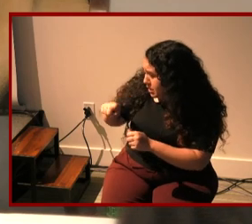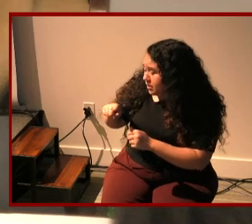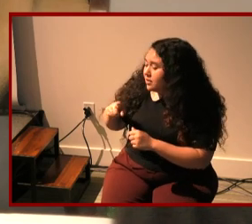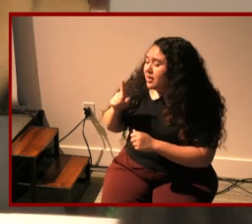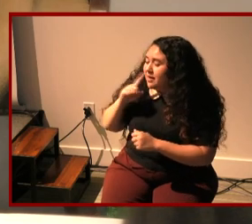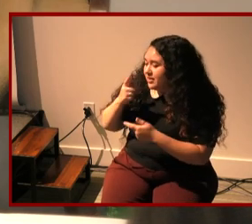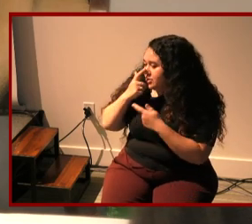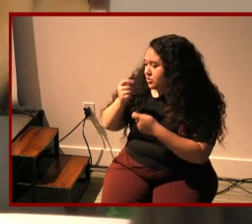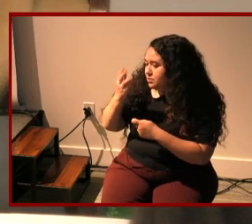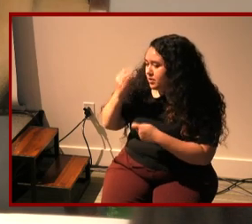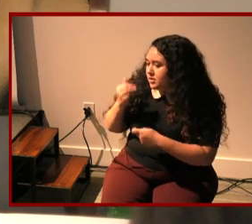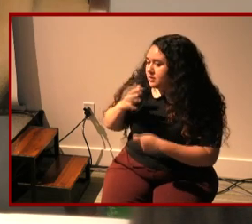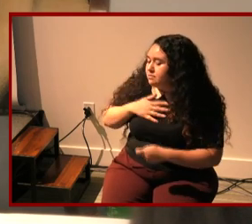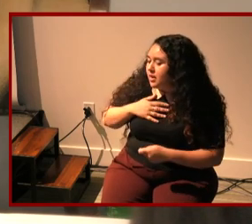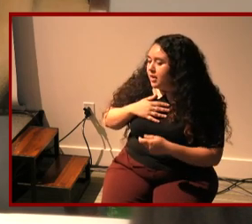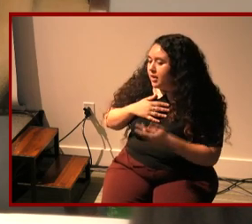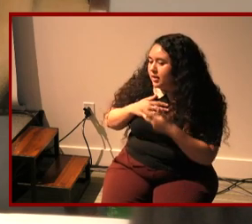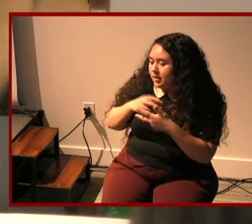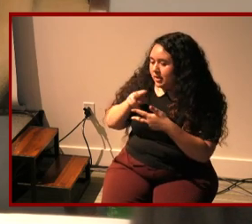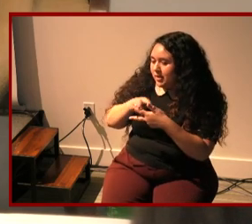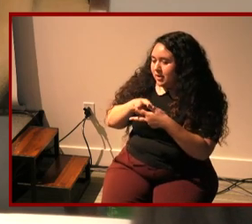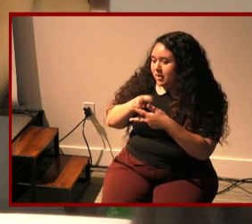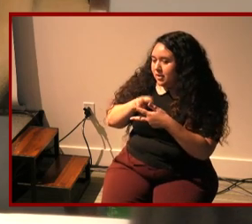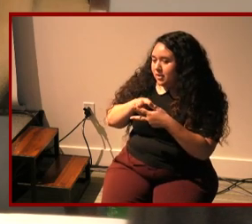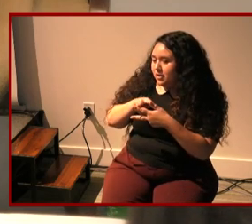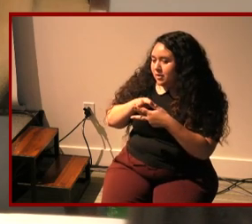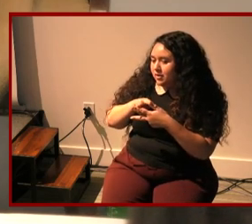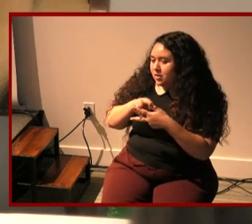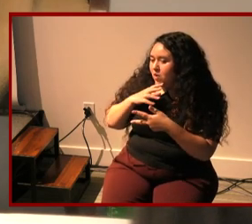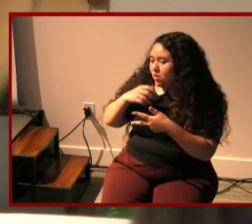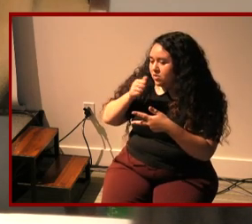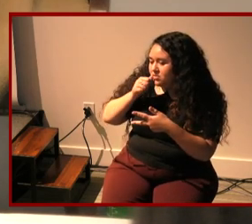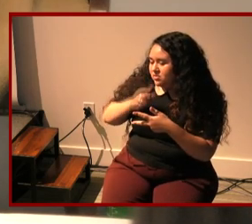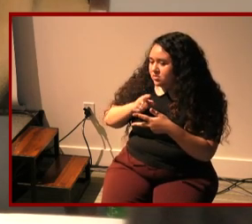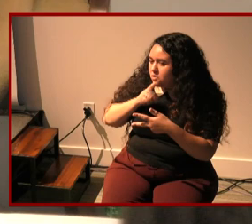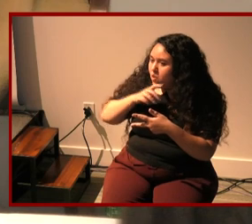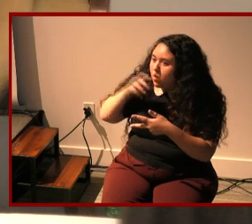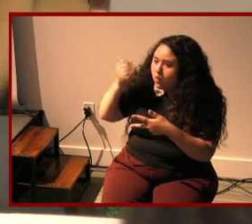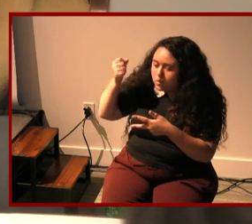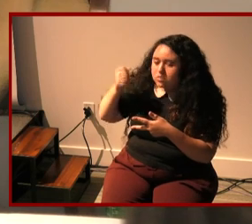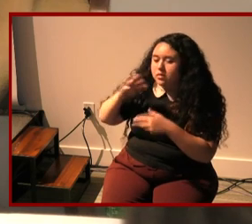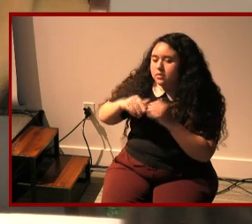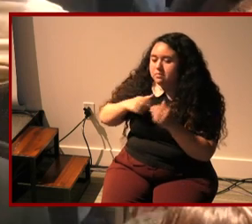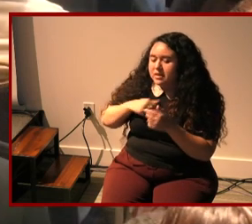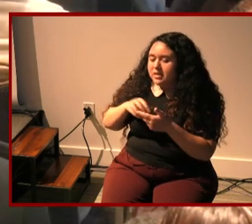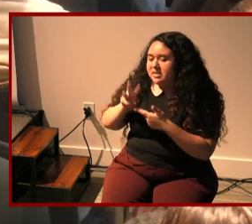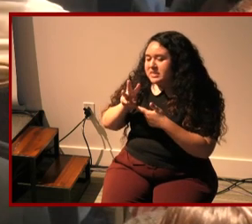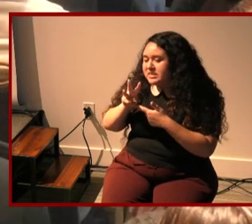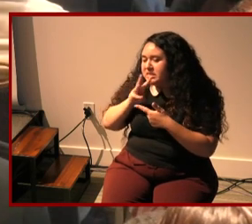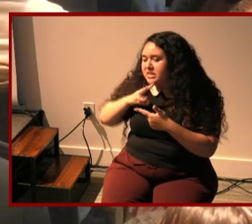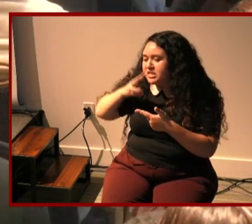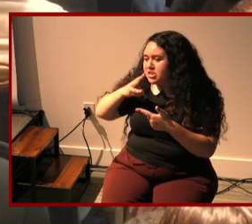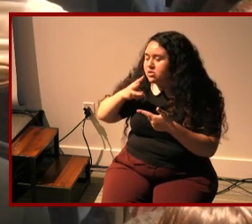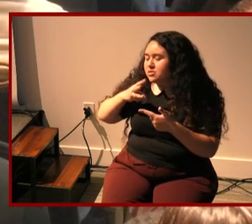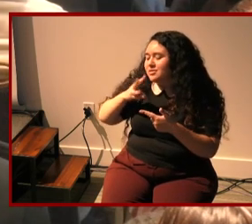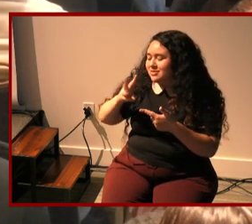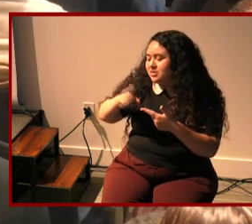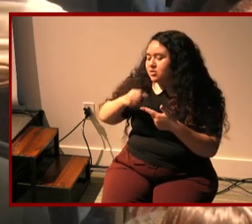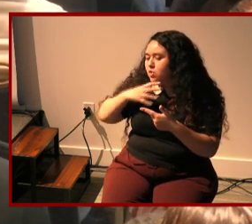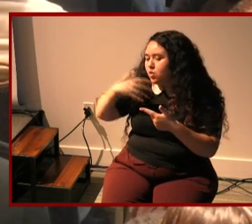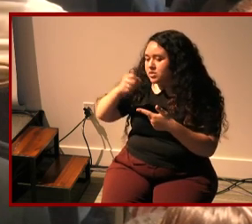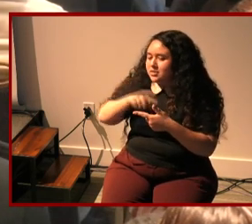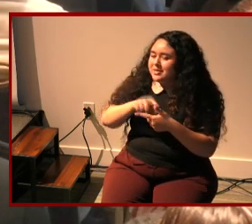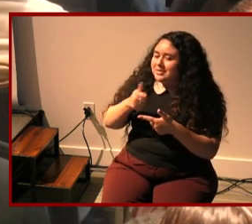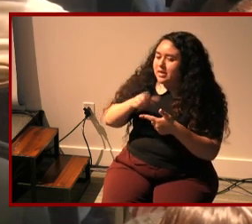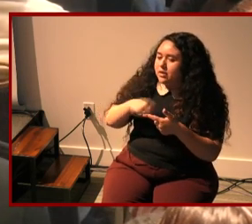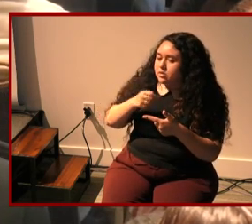um my older sisters they're like significantly older than me like six and ten years older than me so um it's